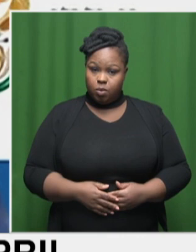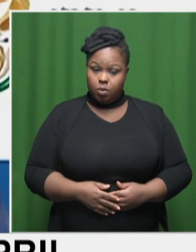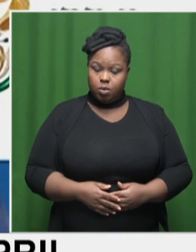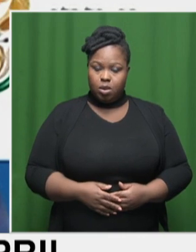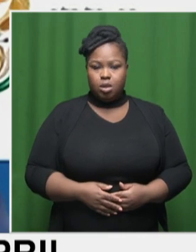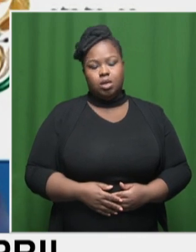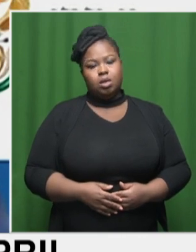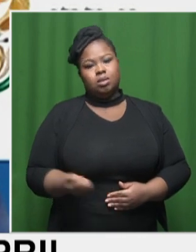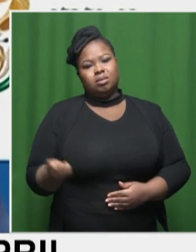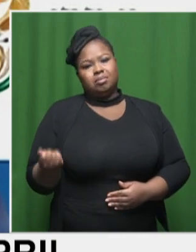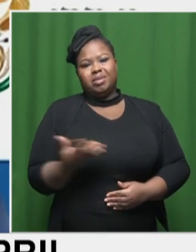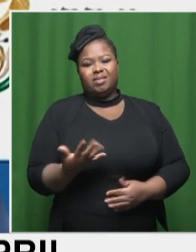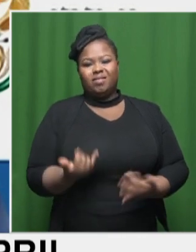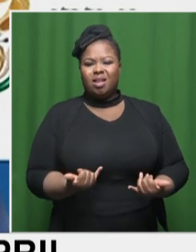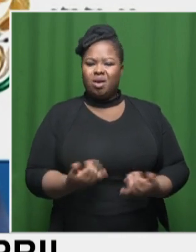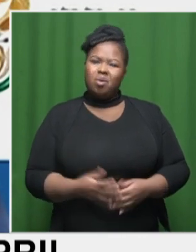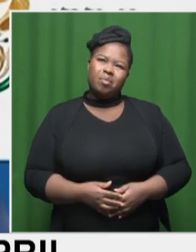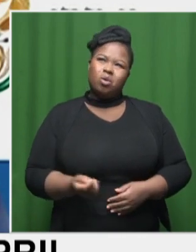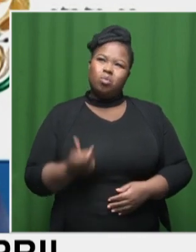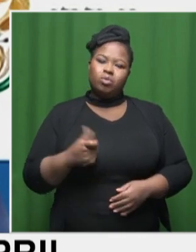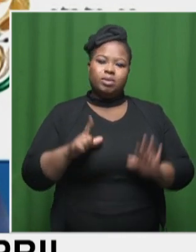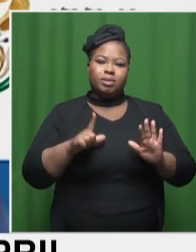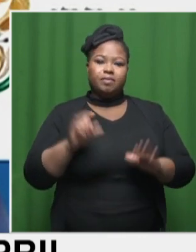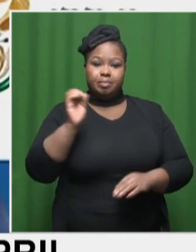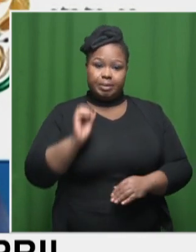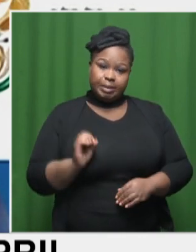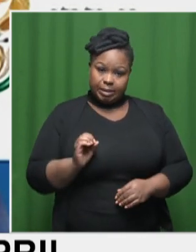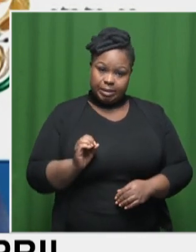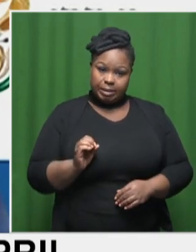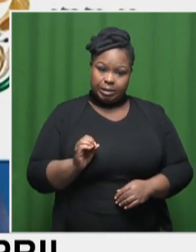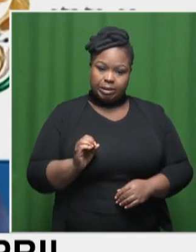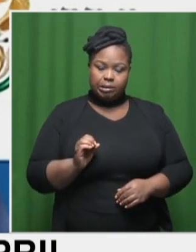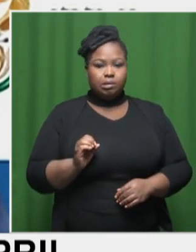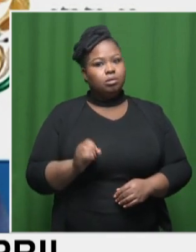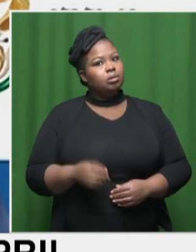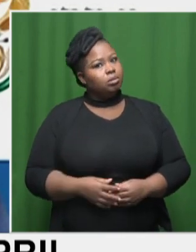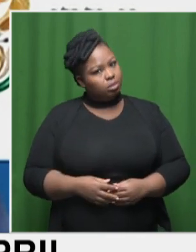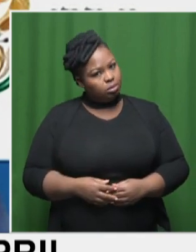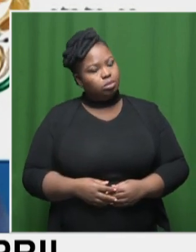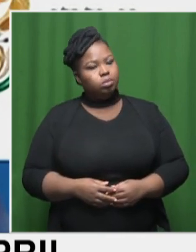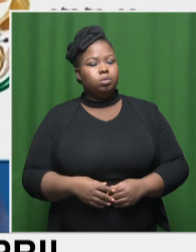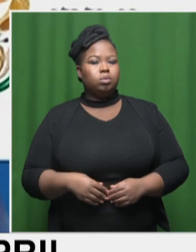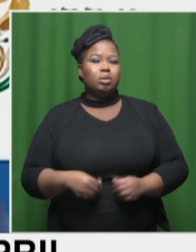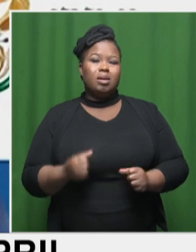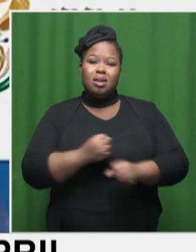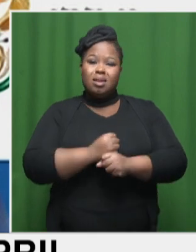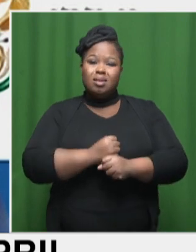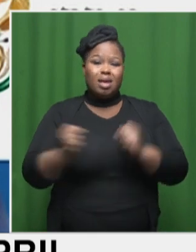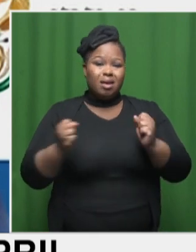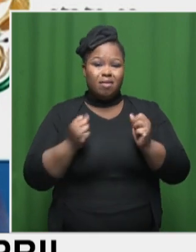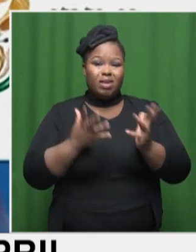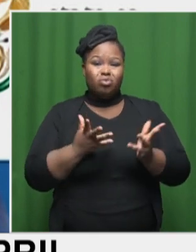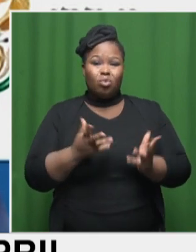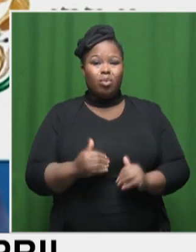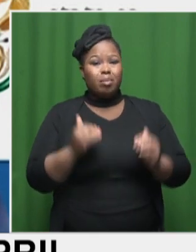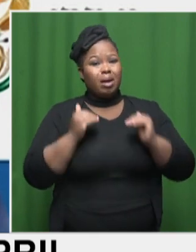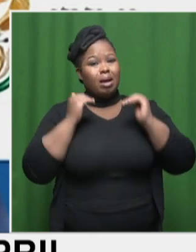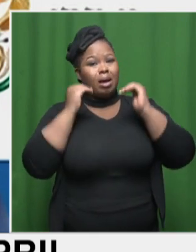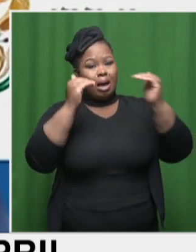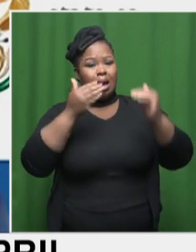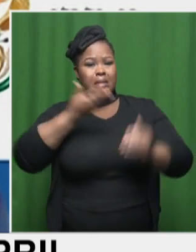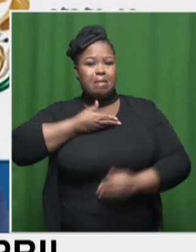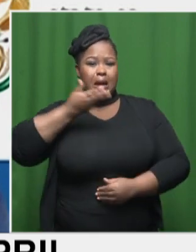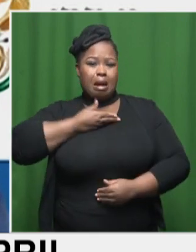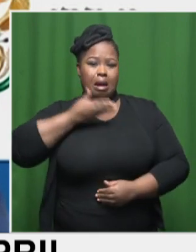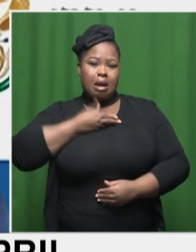That's, you know, it's currently around 7 percent, which is historically pretty high. And that's